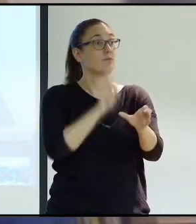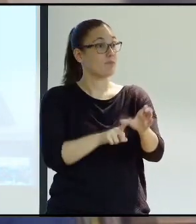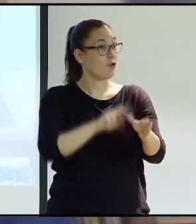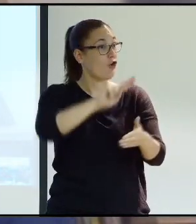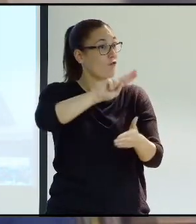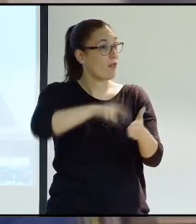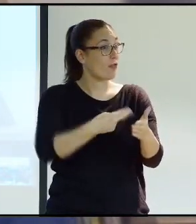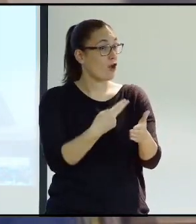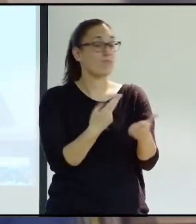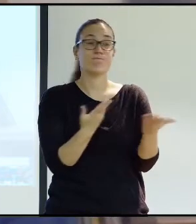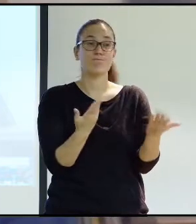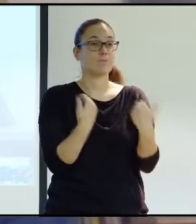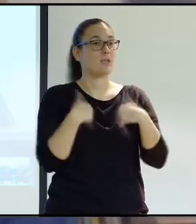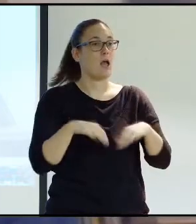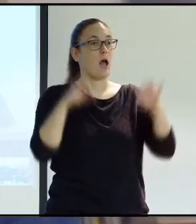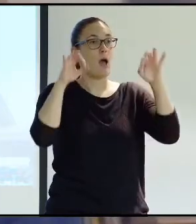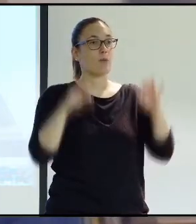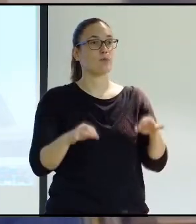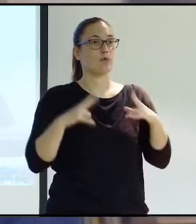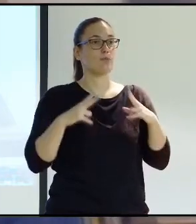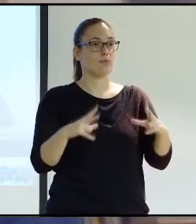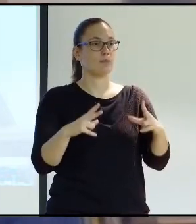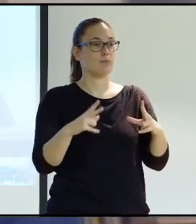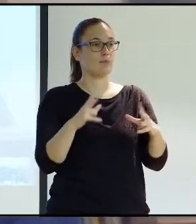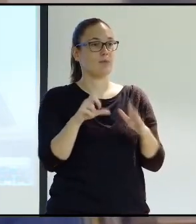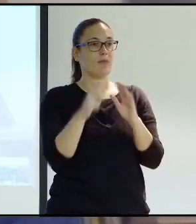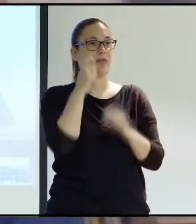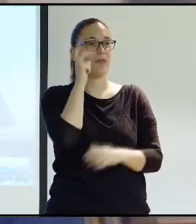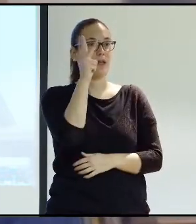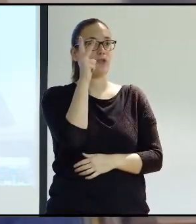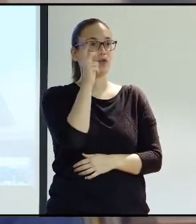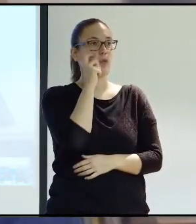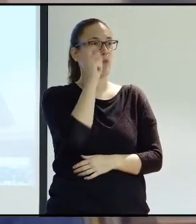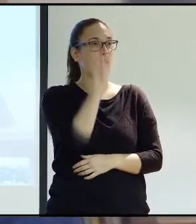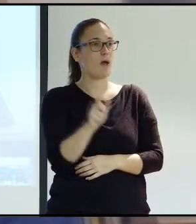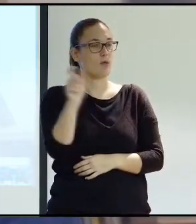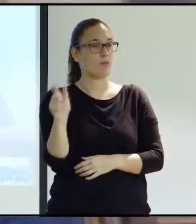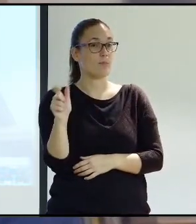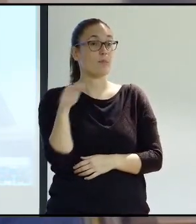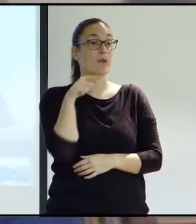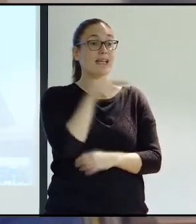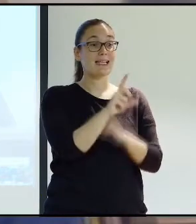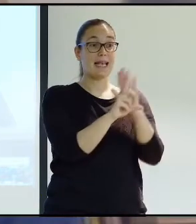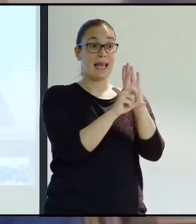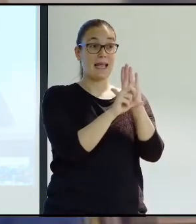And that's what the spirit of the Convention is all about. So the law that's being drafted now